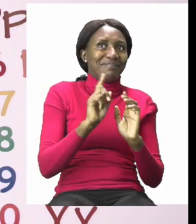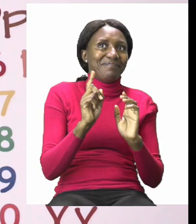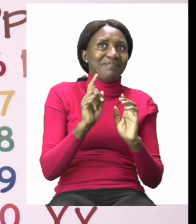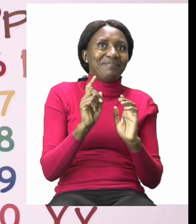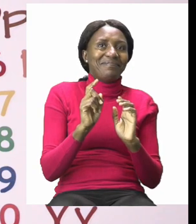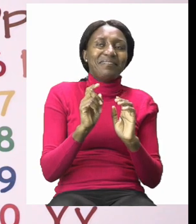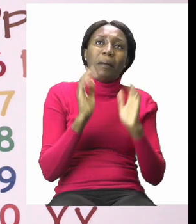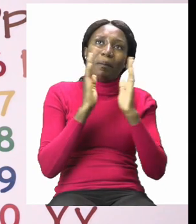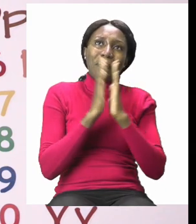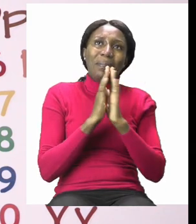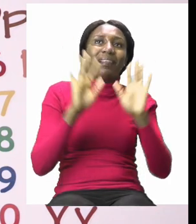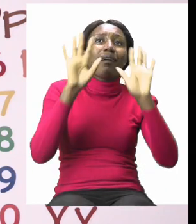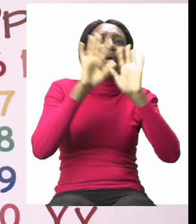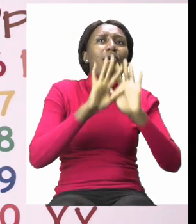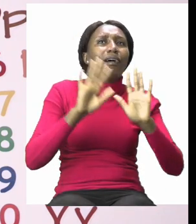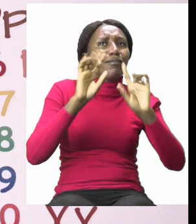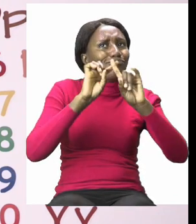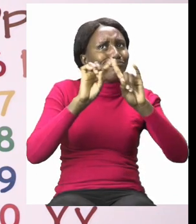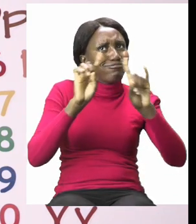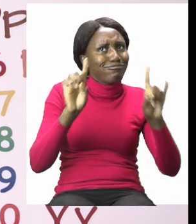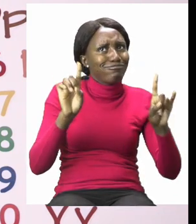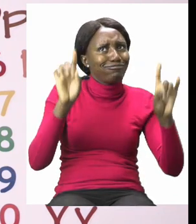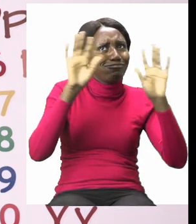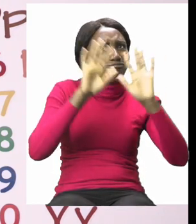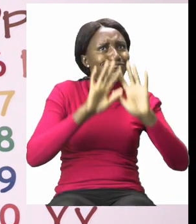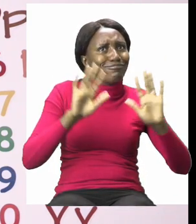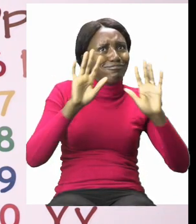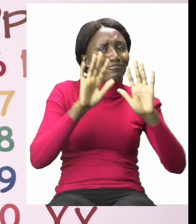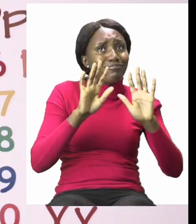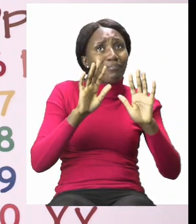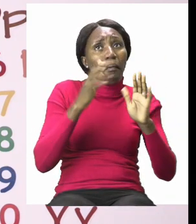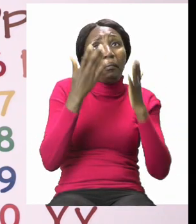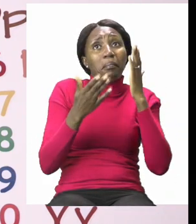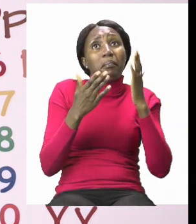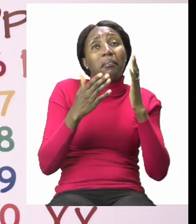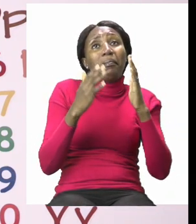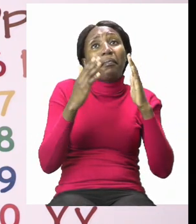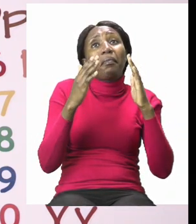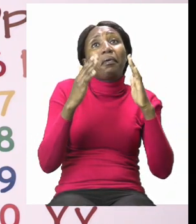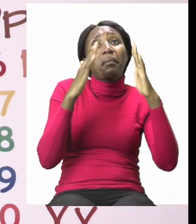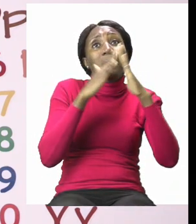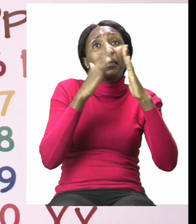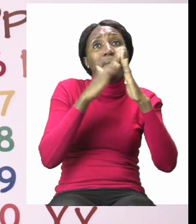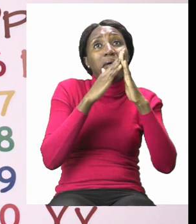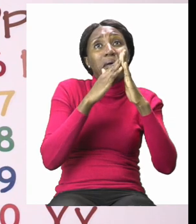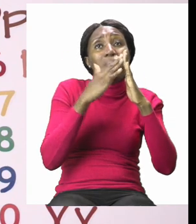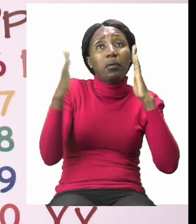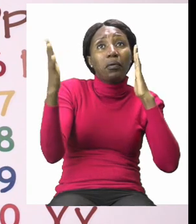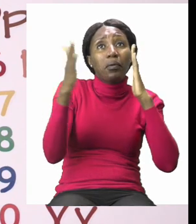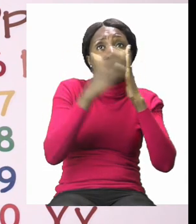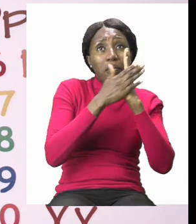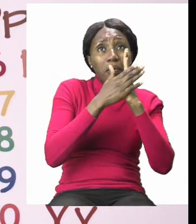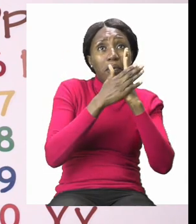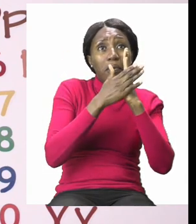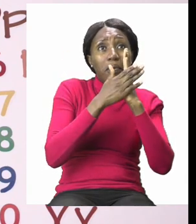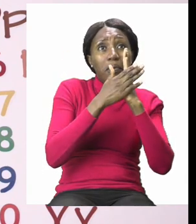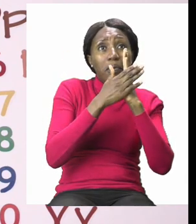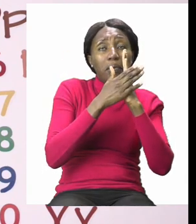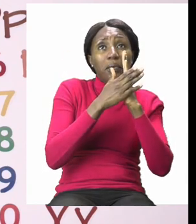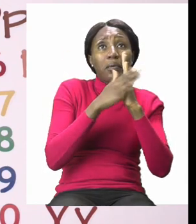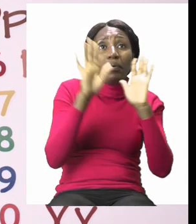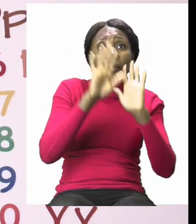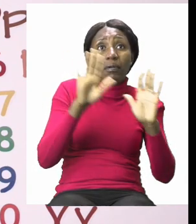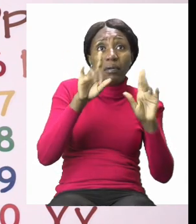to colour them differently. For example if you're going to colour the door use one direction. It's either you colour